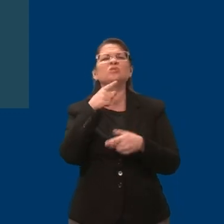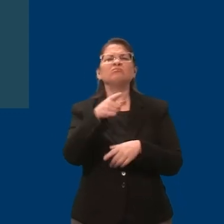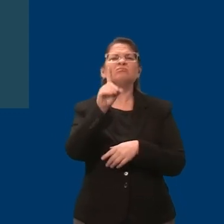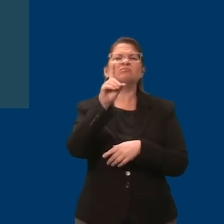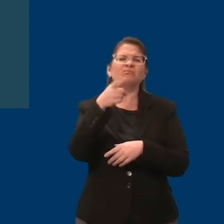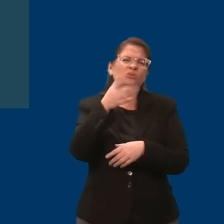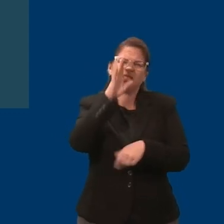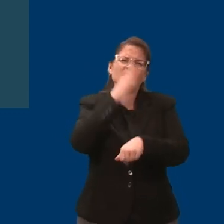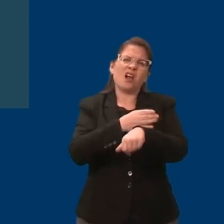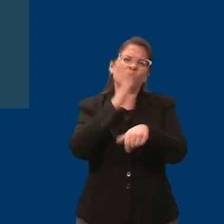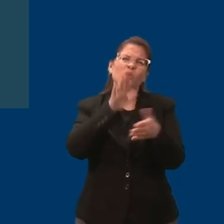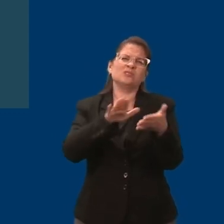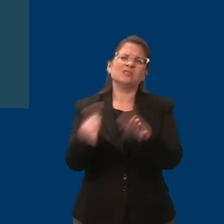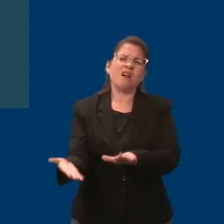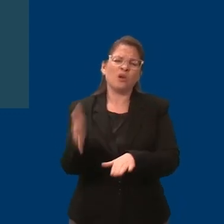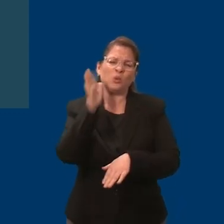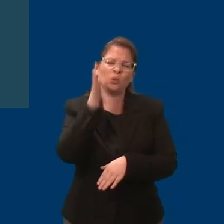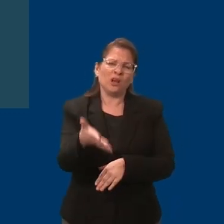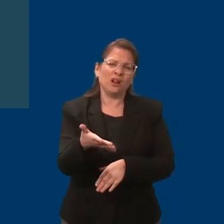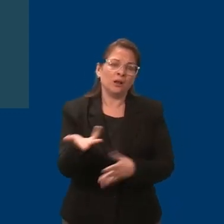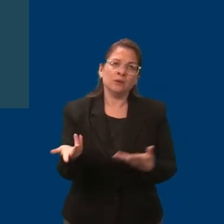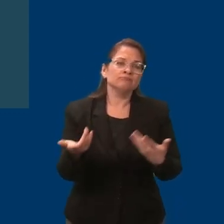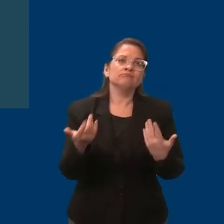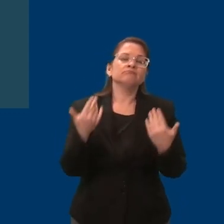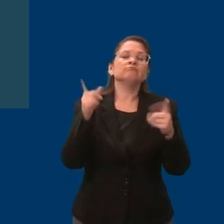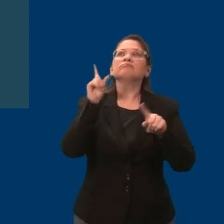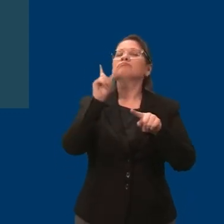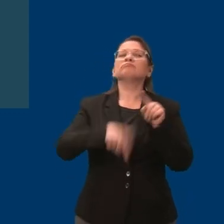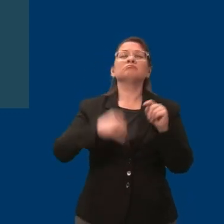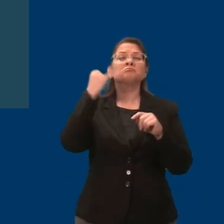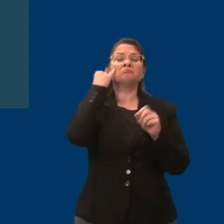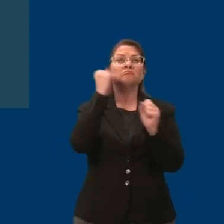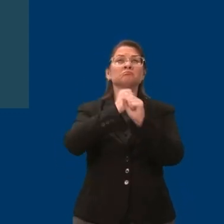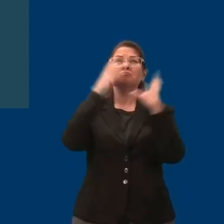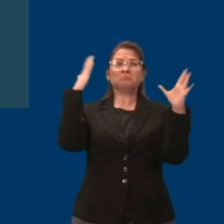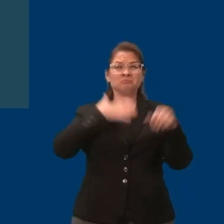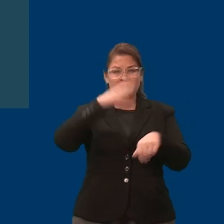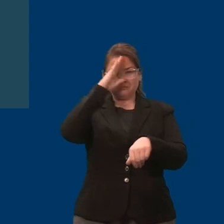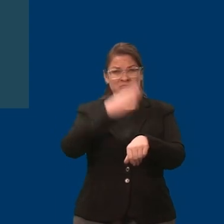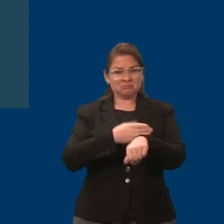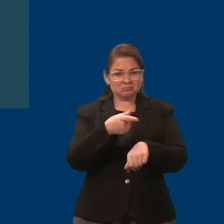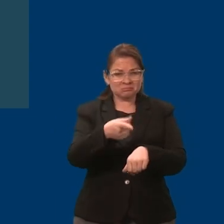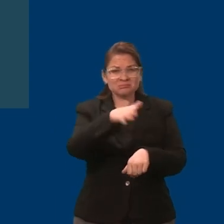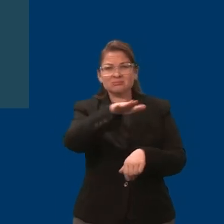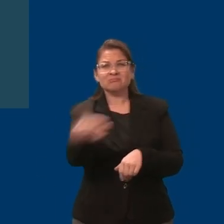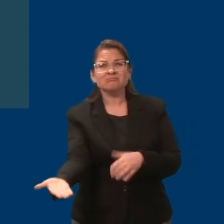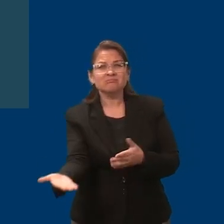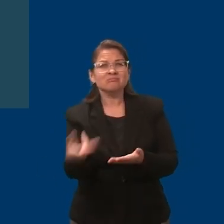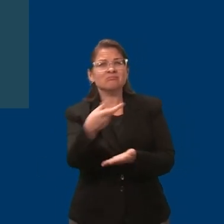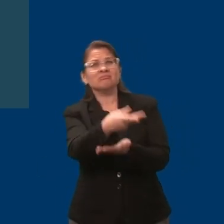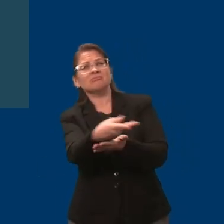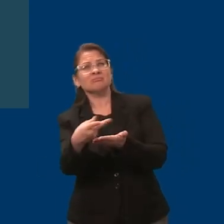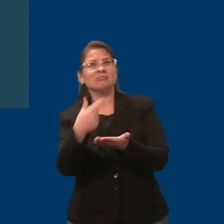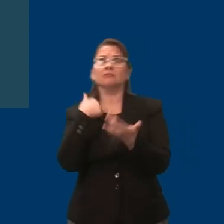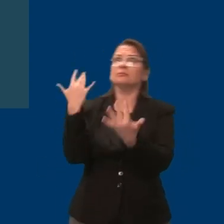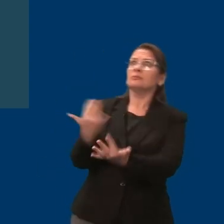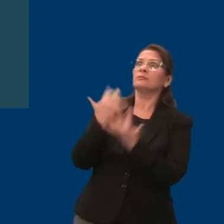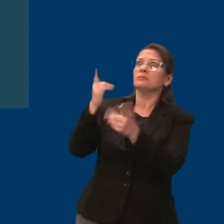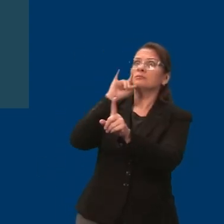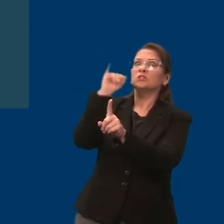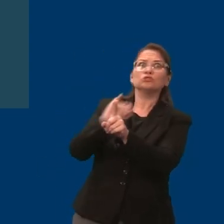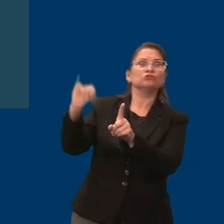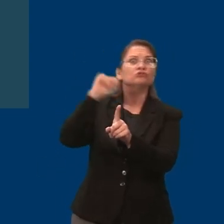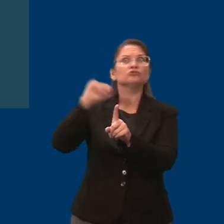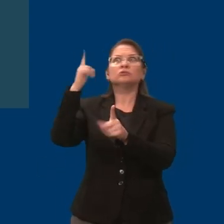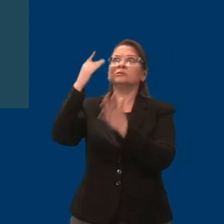I can't even imagine waking up to my dead child in a crib because I was waiting on a piece of paper recommended by another